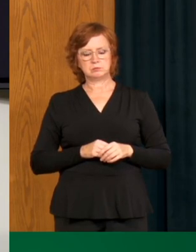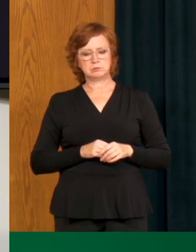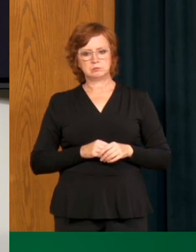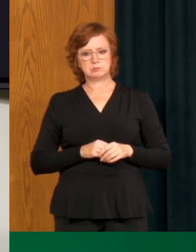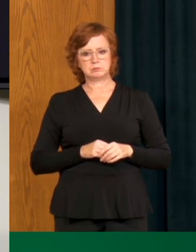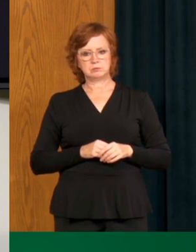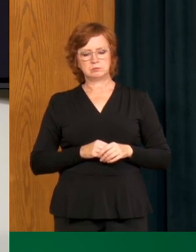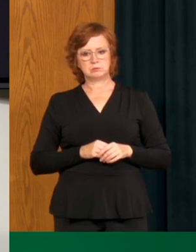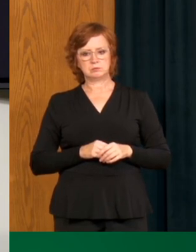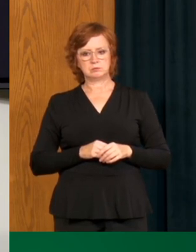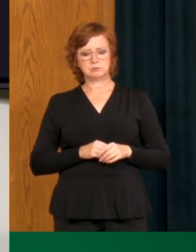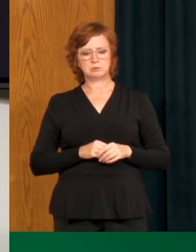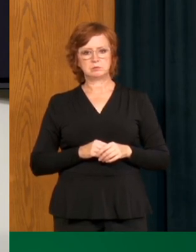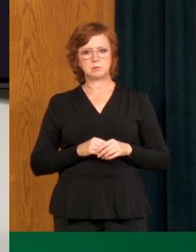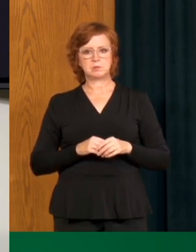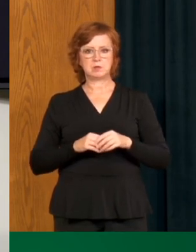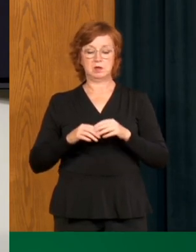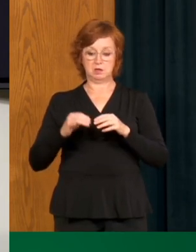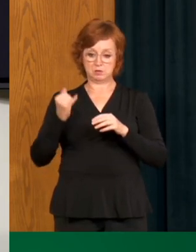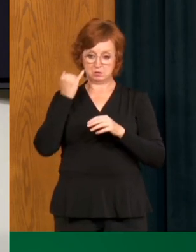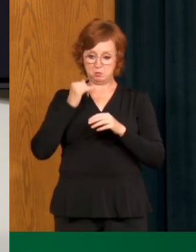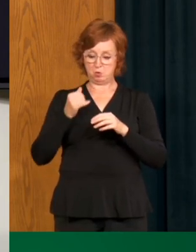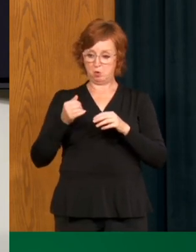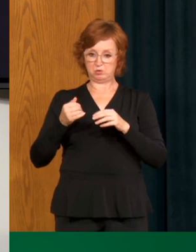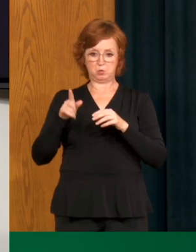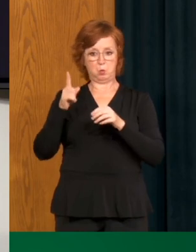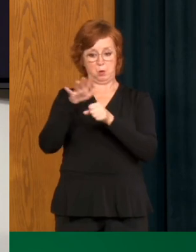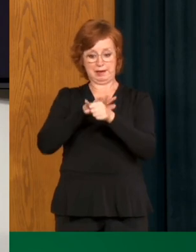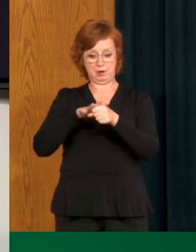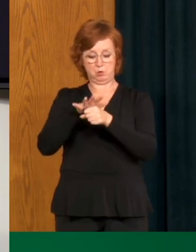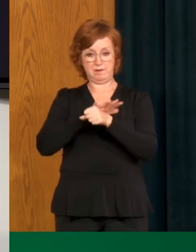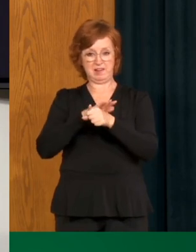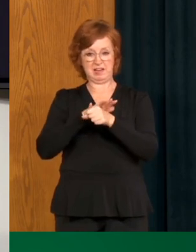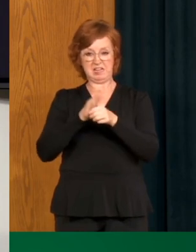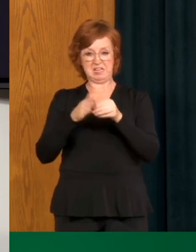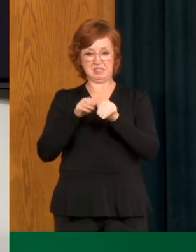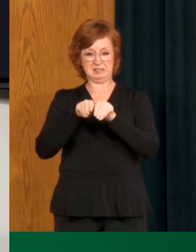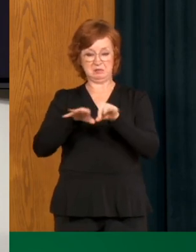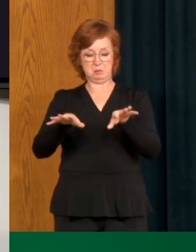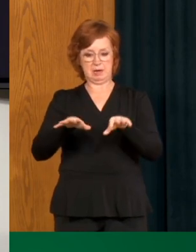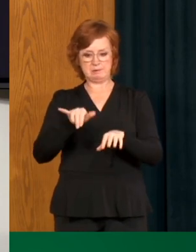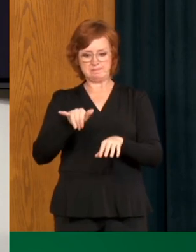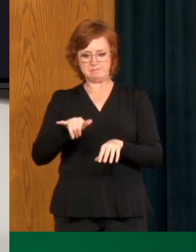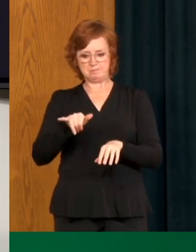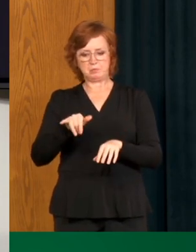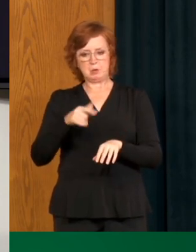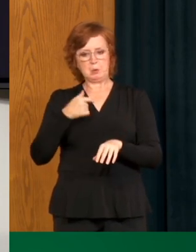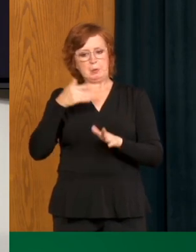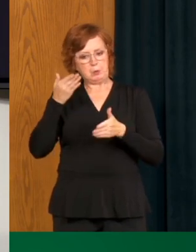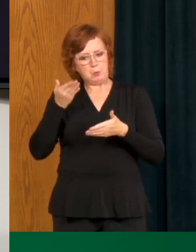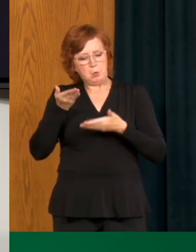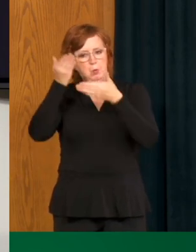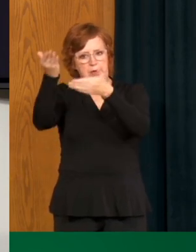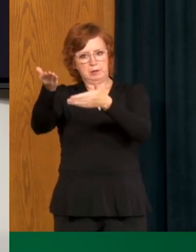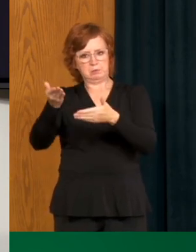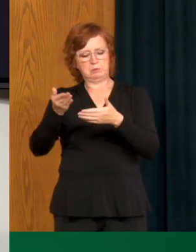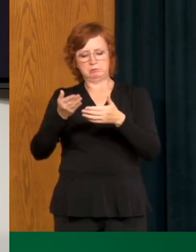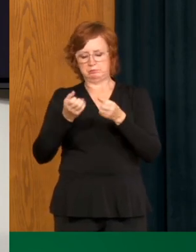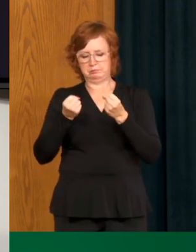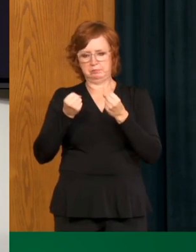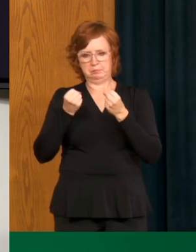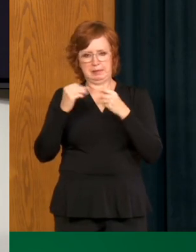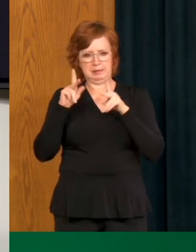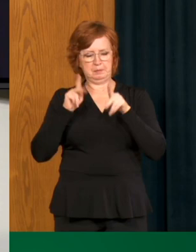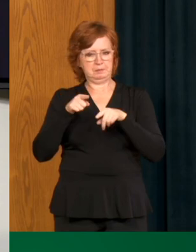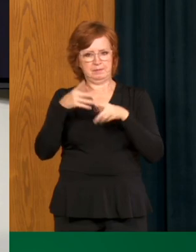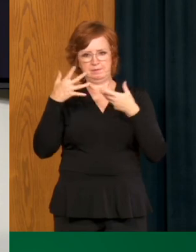requirement to wear a mask. Uh, certainly at this point, it's a strong recommendation and many people are increasingly complying. Um,